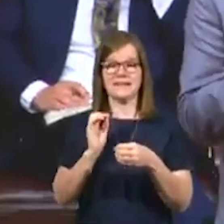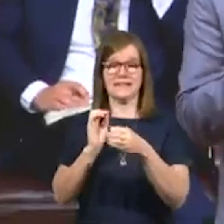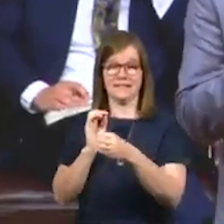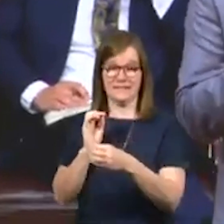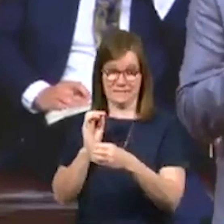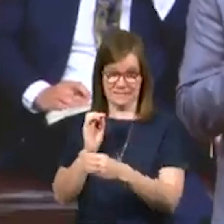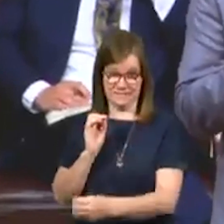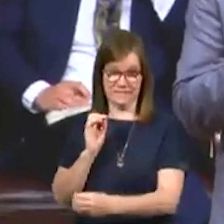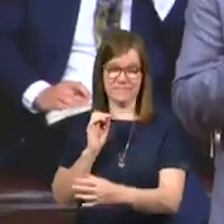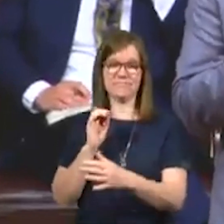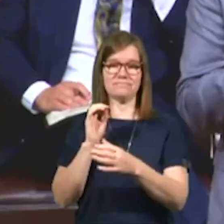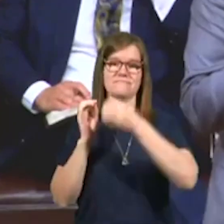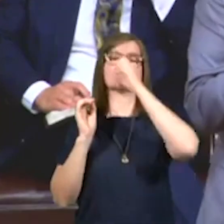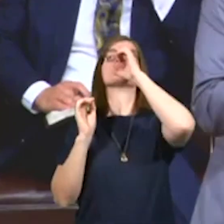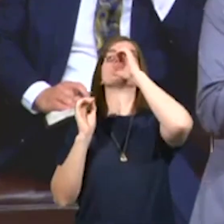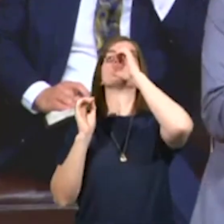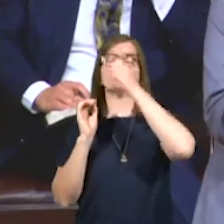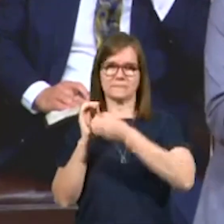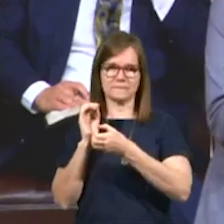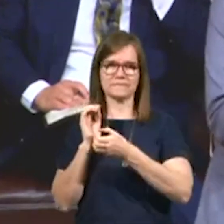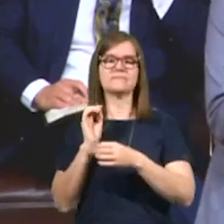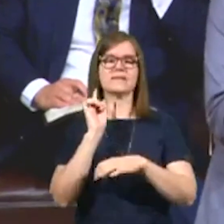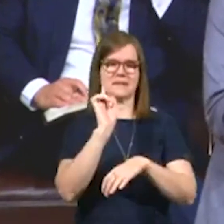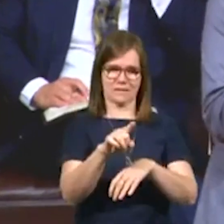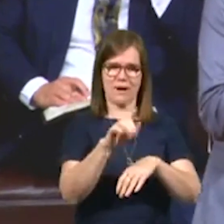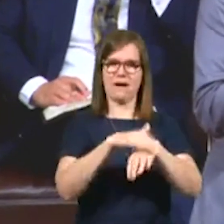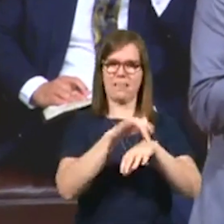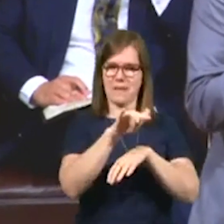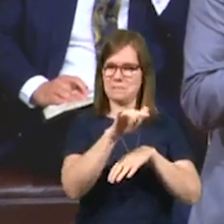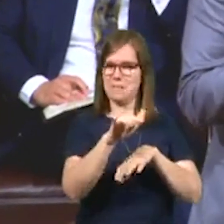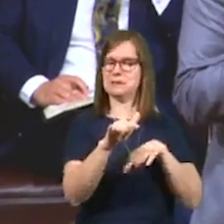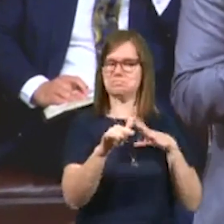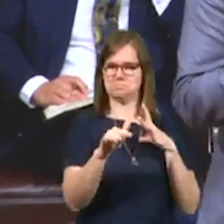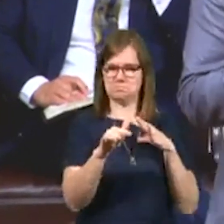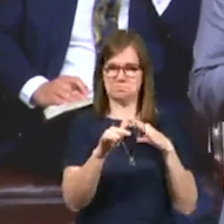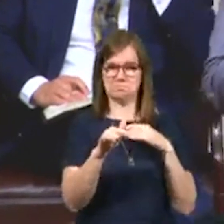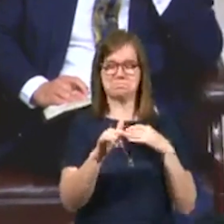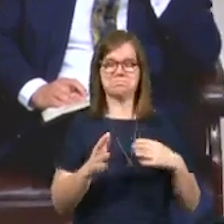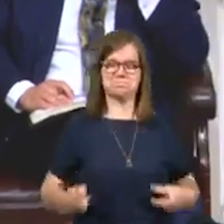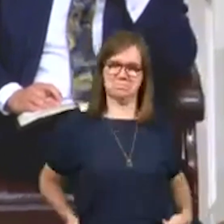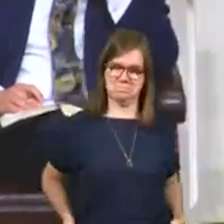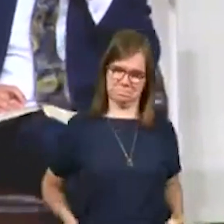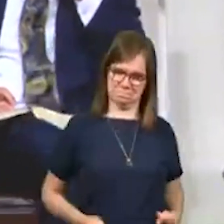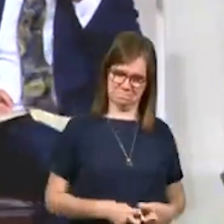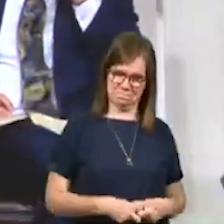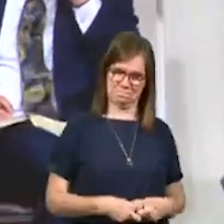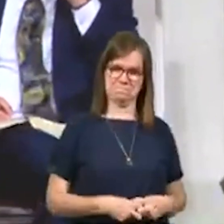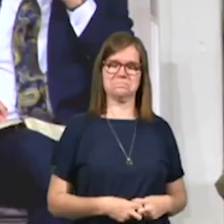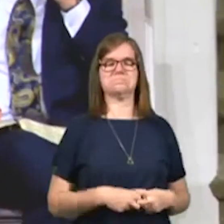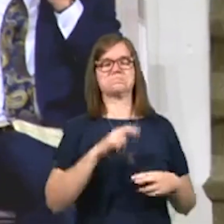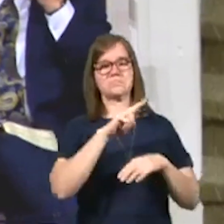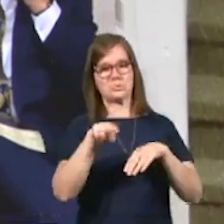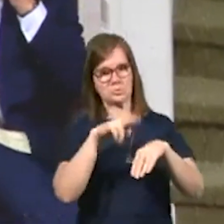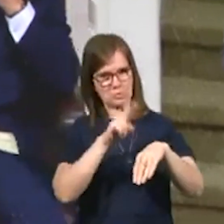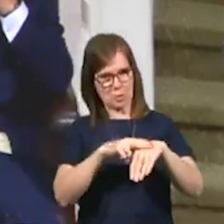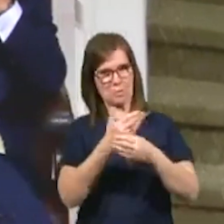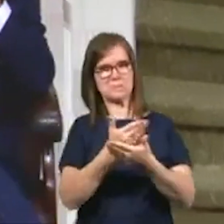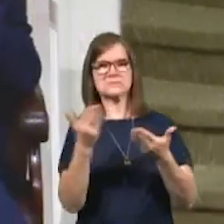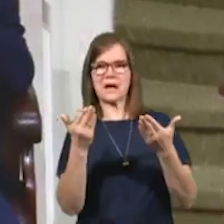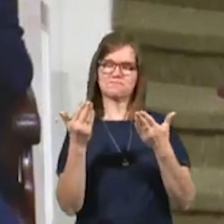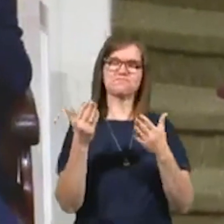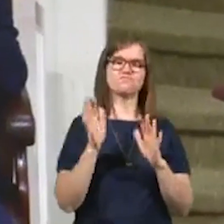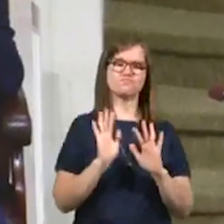got on the plane and everything was fine. Put the seatbelt on and went through all the normal stuff.